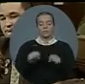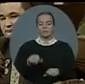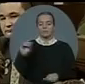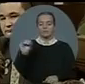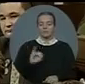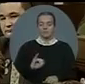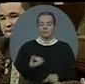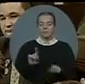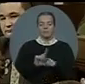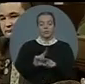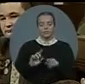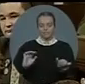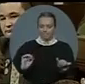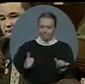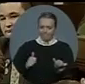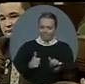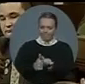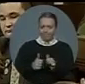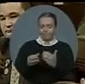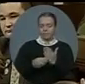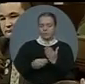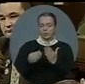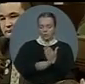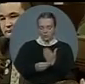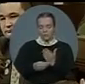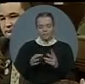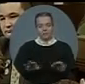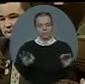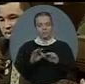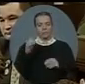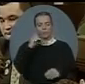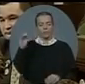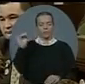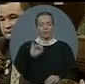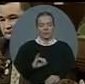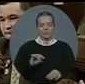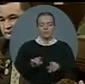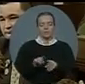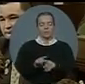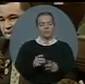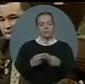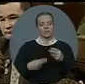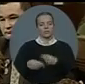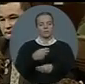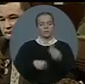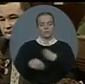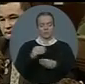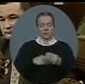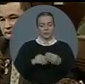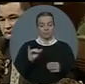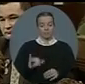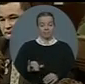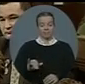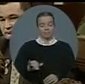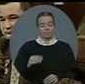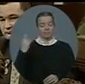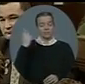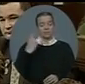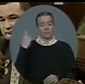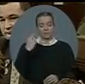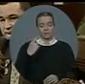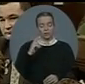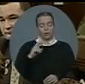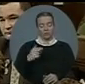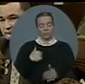important to immigrants, they're important to our economy, that's why, Mr. Speaker, there are confidence measures, and Mr. Speaker, I look forward to seeing